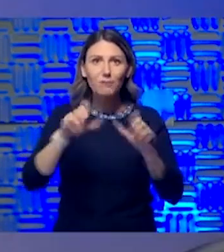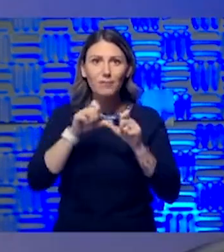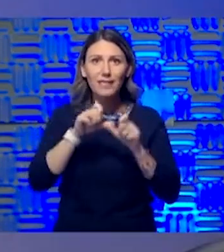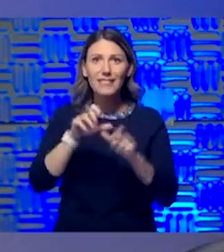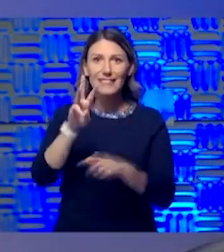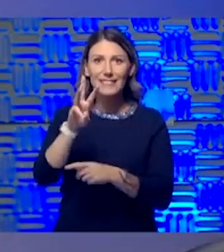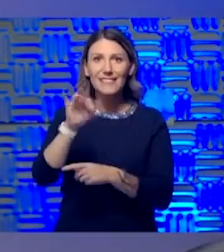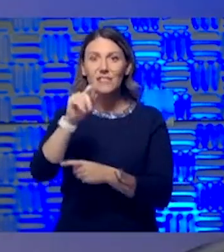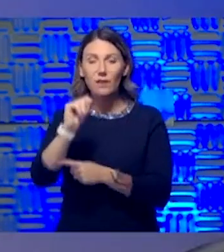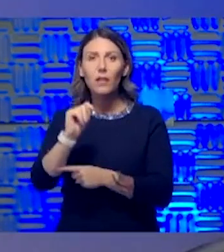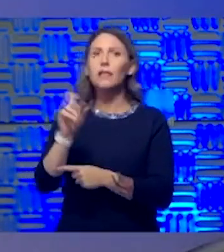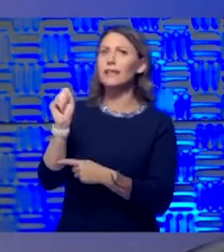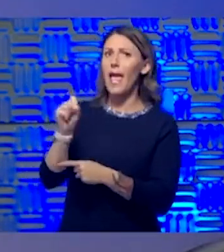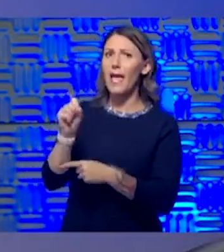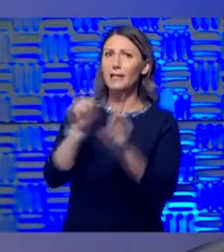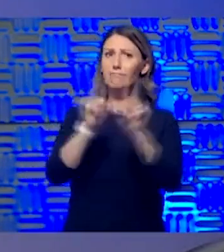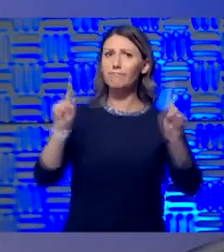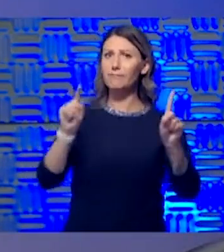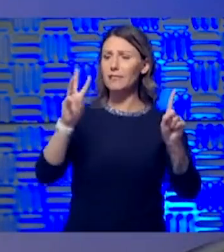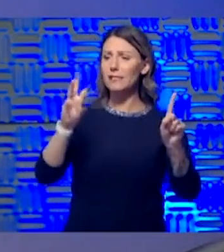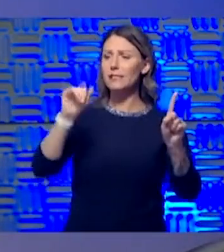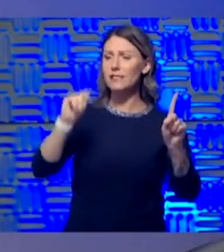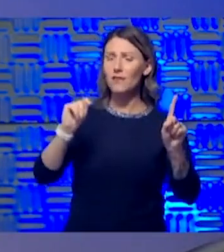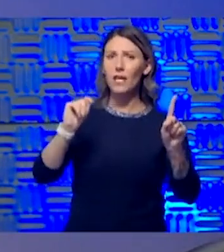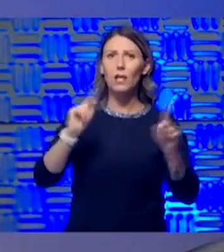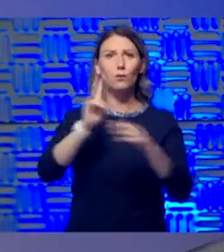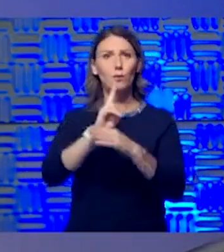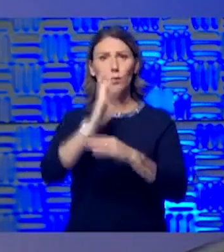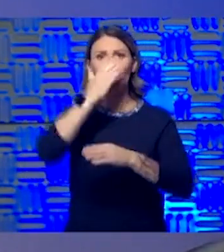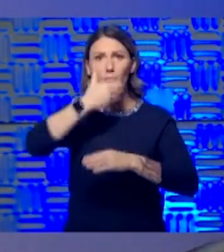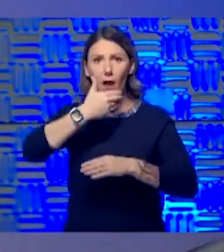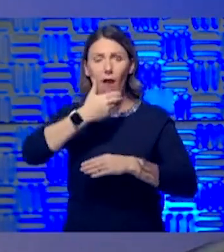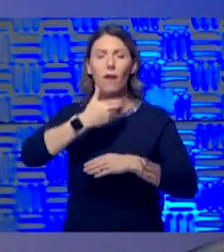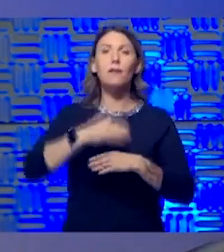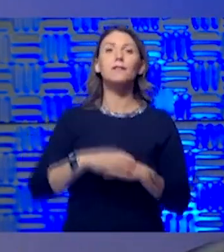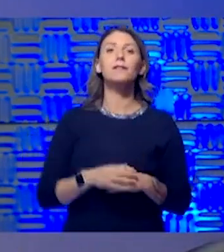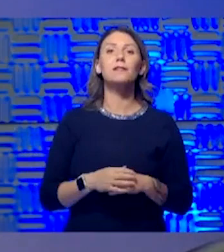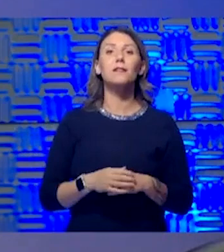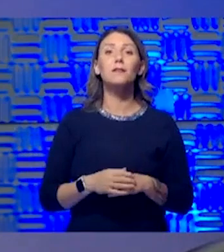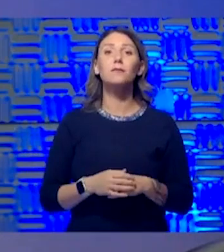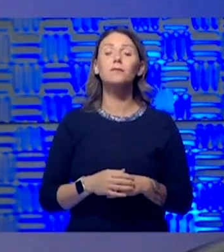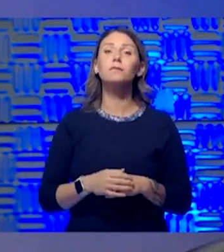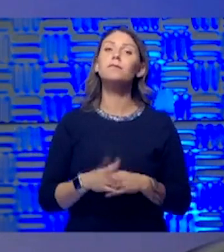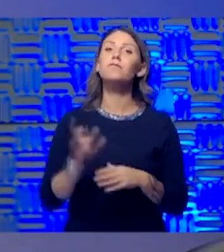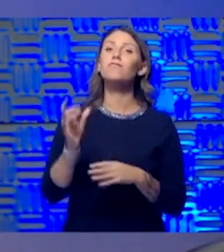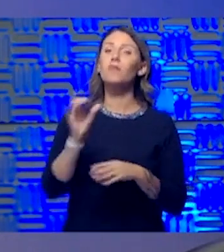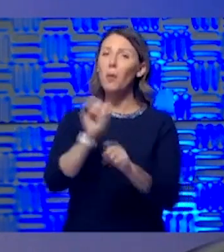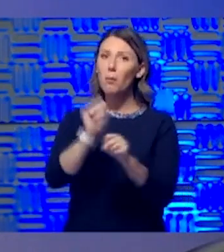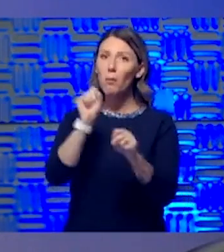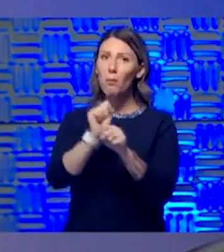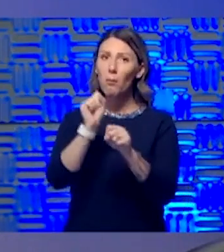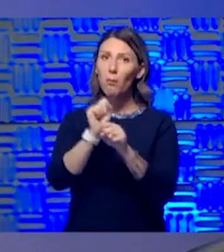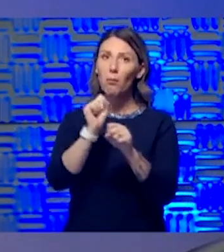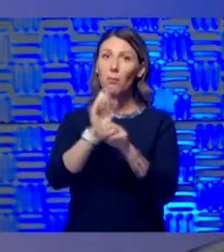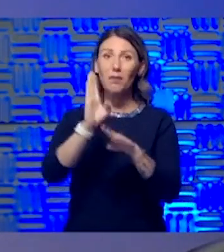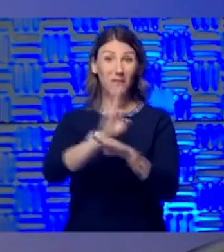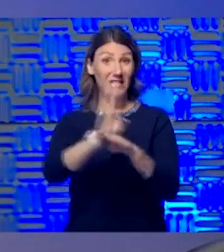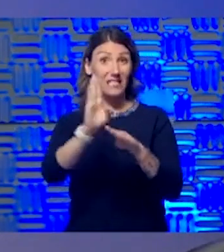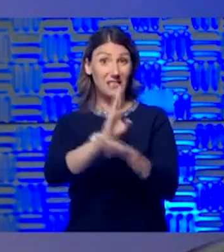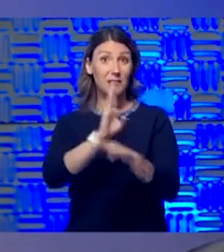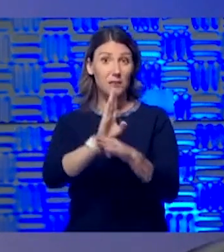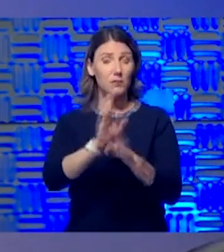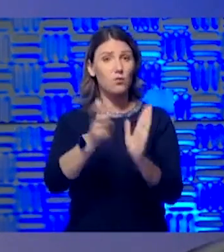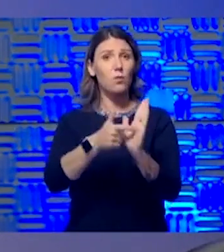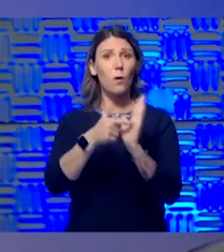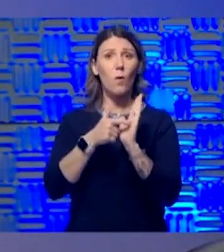Wear a mask. Likely, you know, the employers around the city now are having their employees wear masks. So I